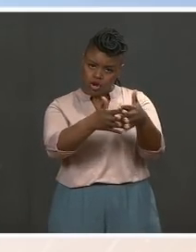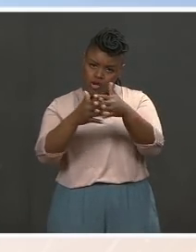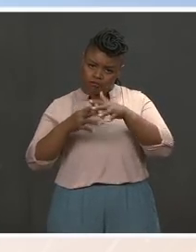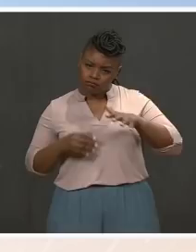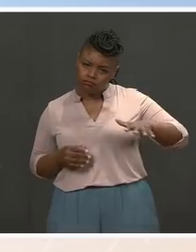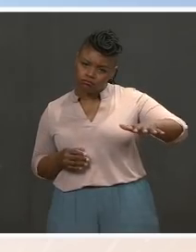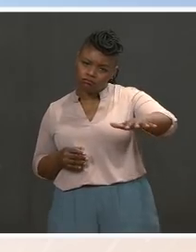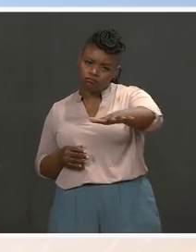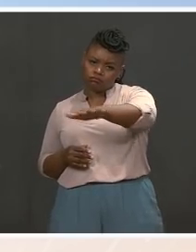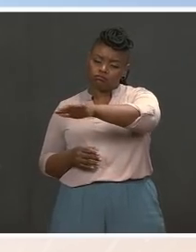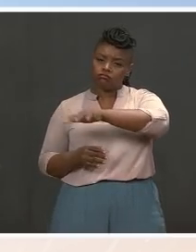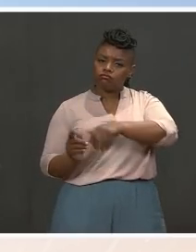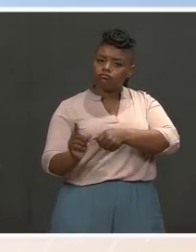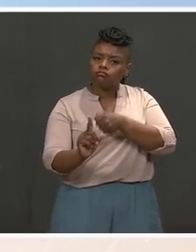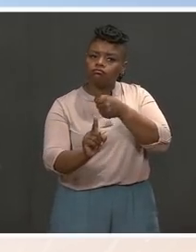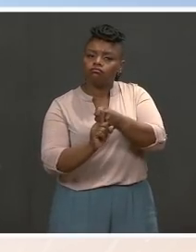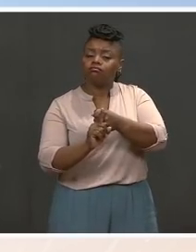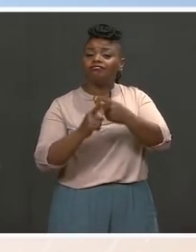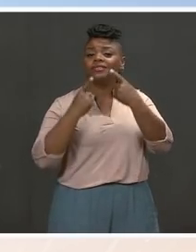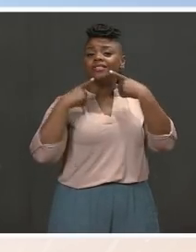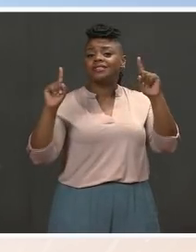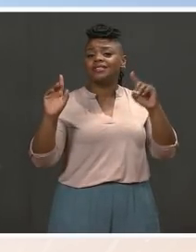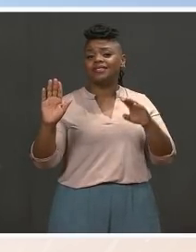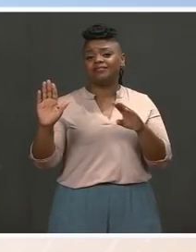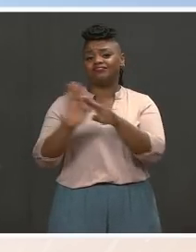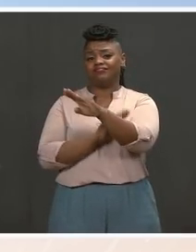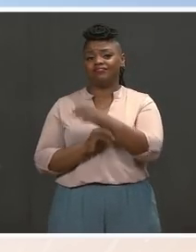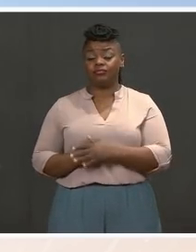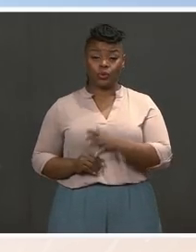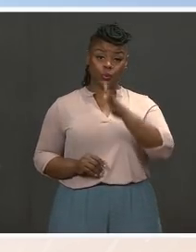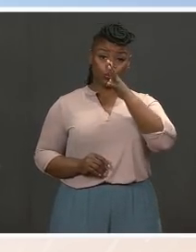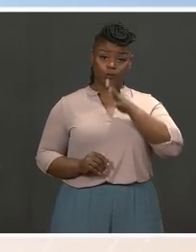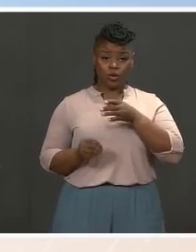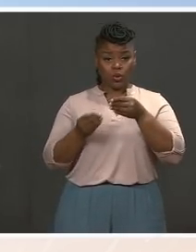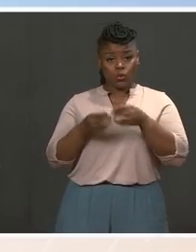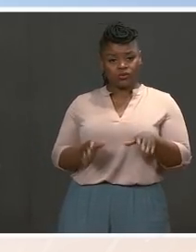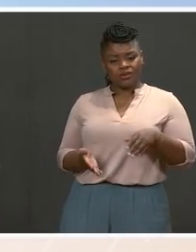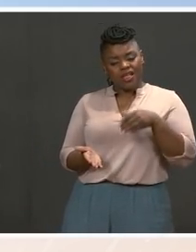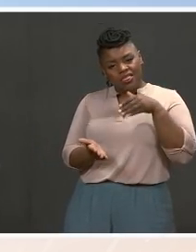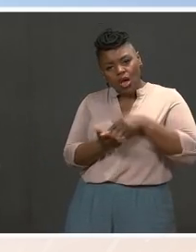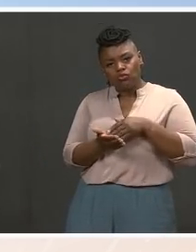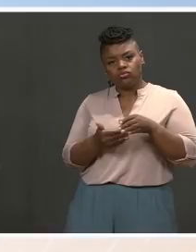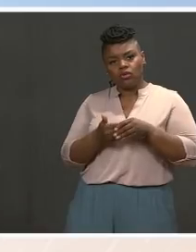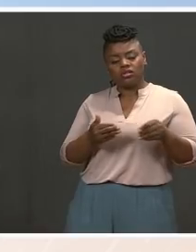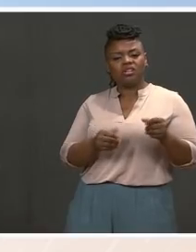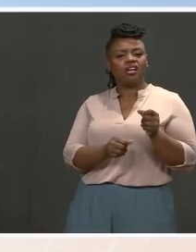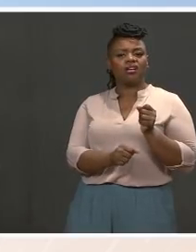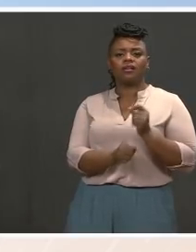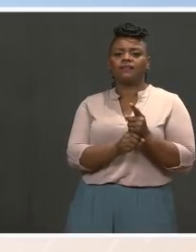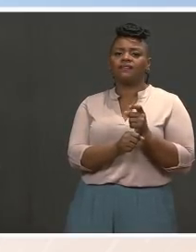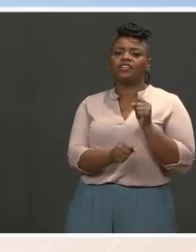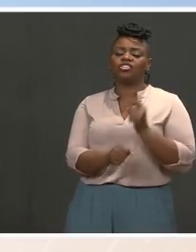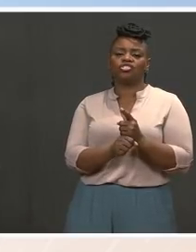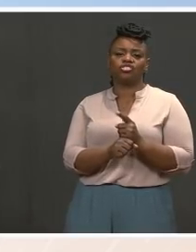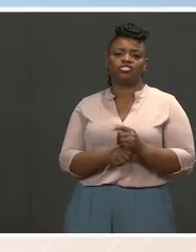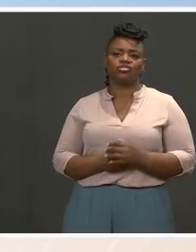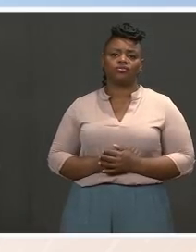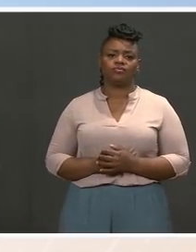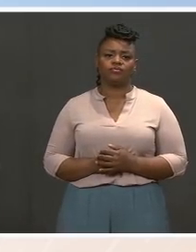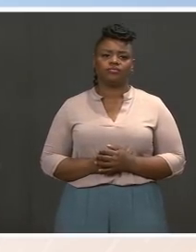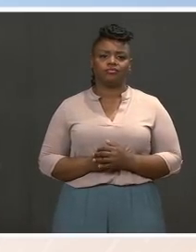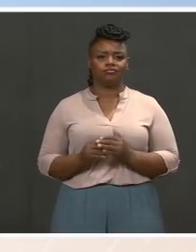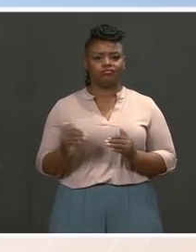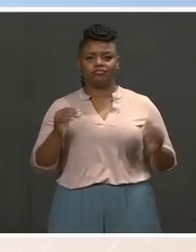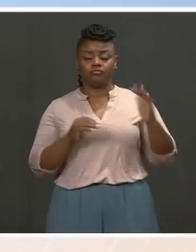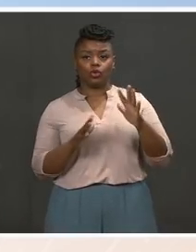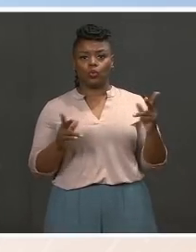Because of this gender gap, women lose thousands of dollars each year and hundreds of thousands of dollars over a lifetime. The disparities are greater for black and